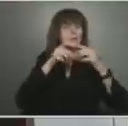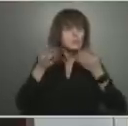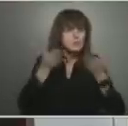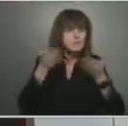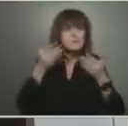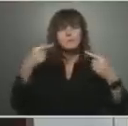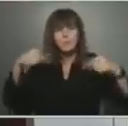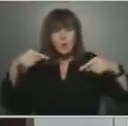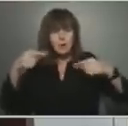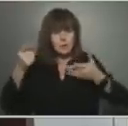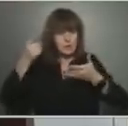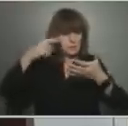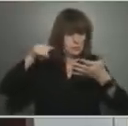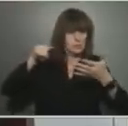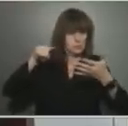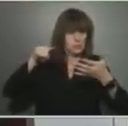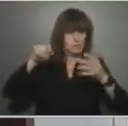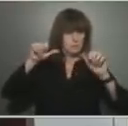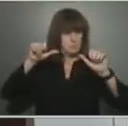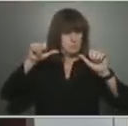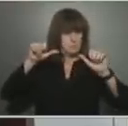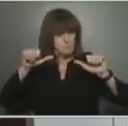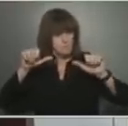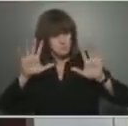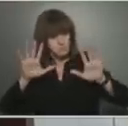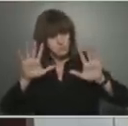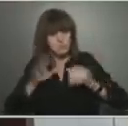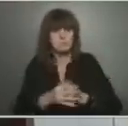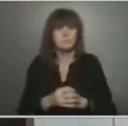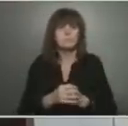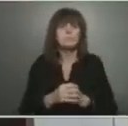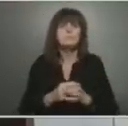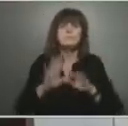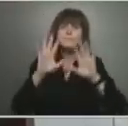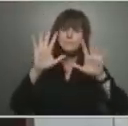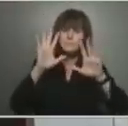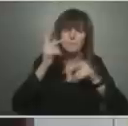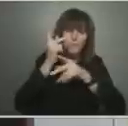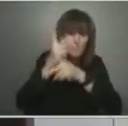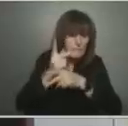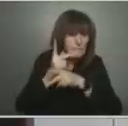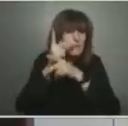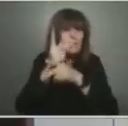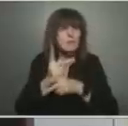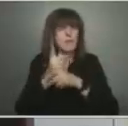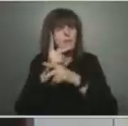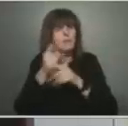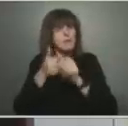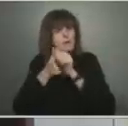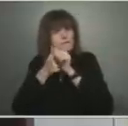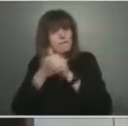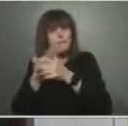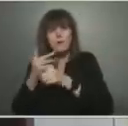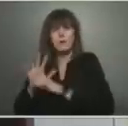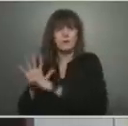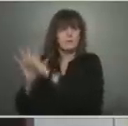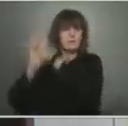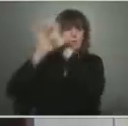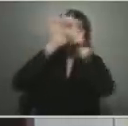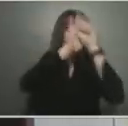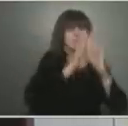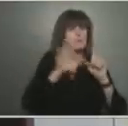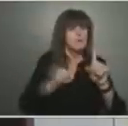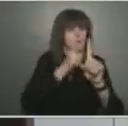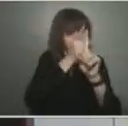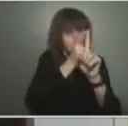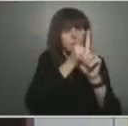Careful resumption of this activity in targeted areas is likely to adversely impact inpatient